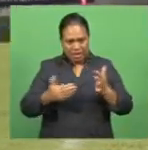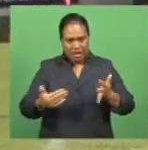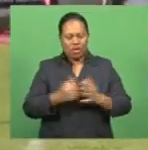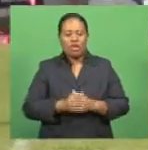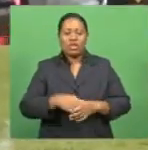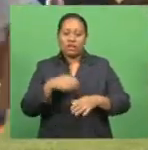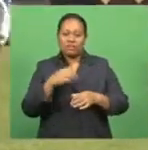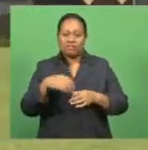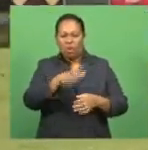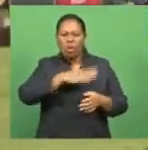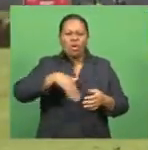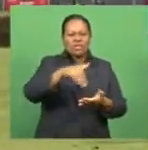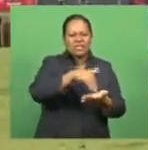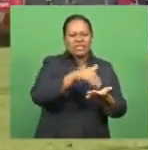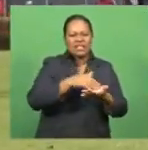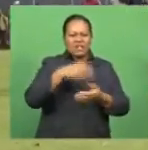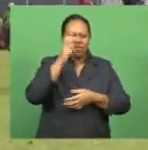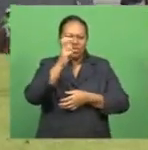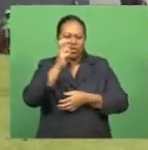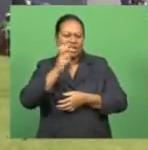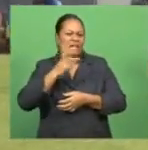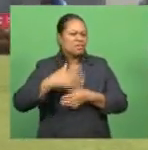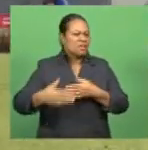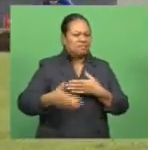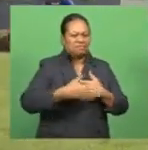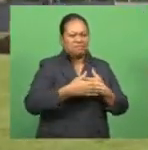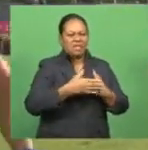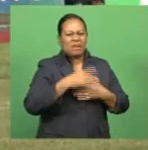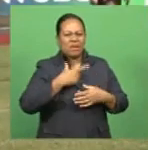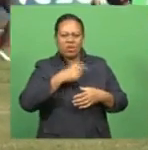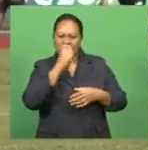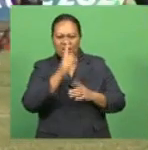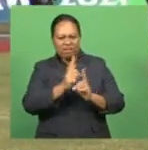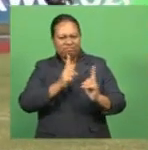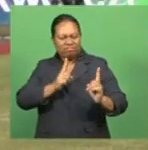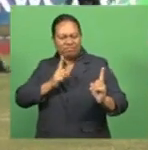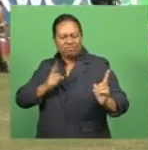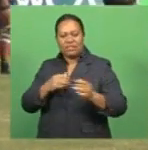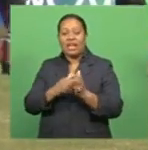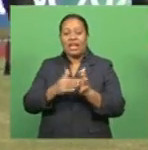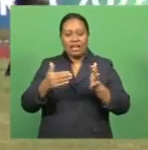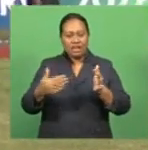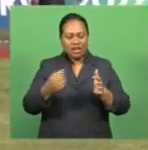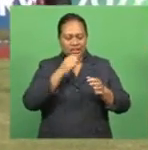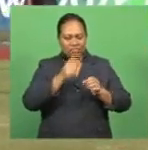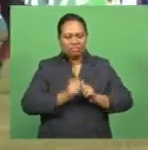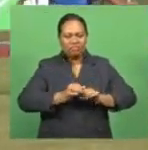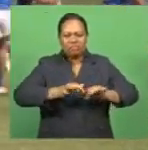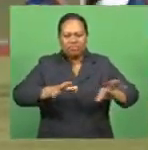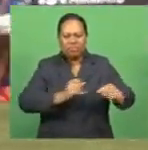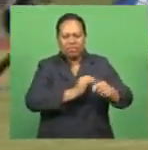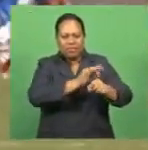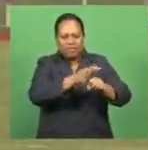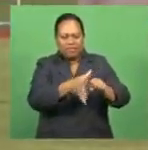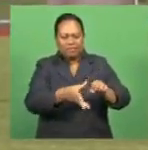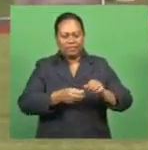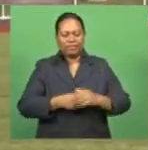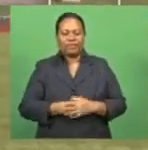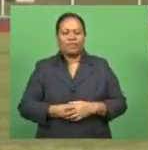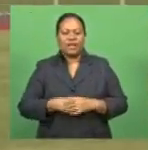facilities have been closed and all forms of social gatherings banned in order to combat the spread of COVID-19.